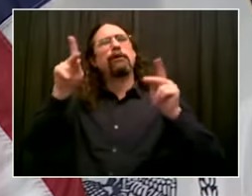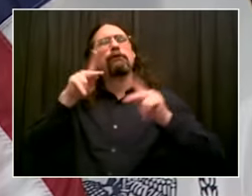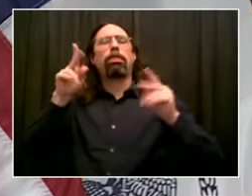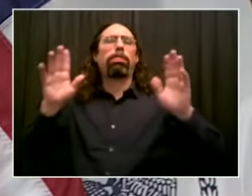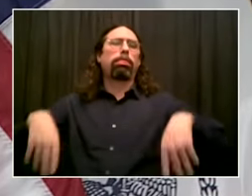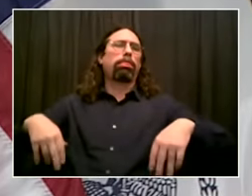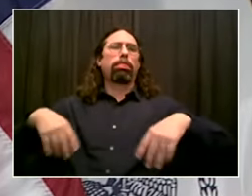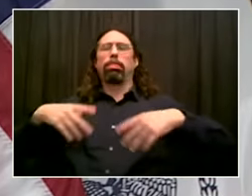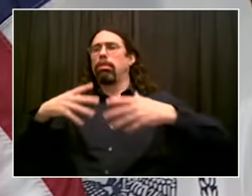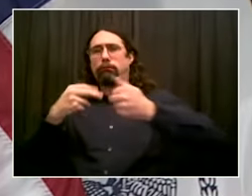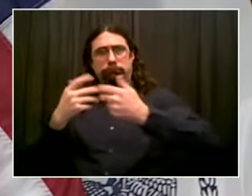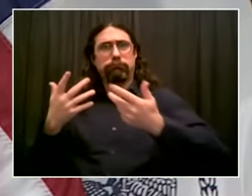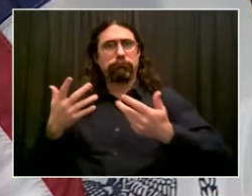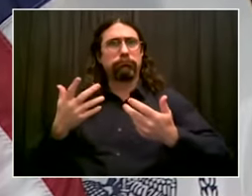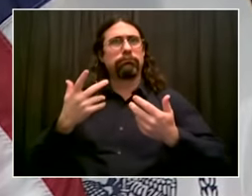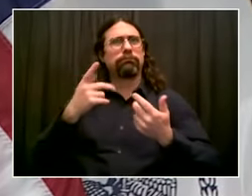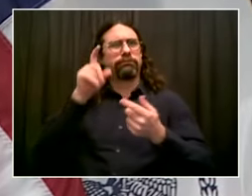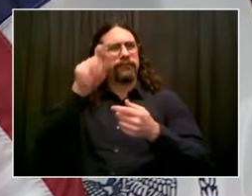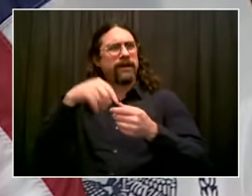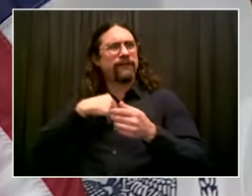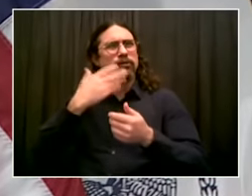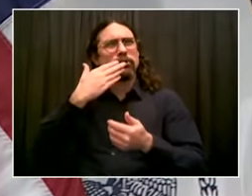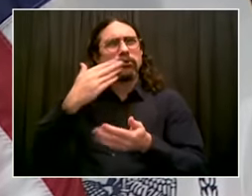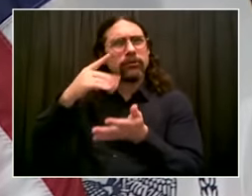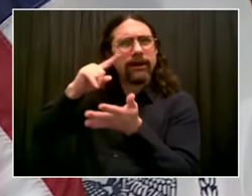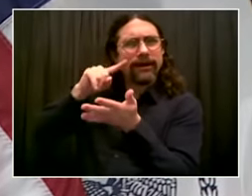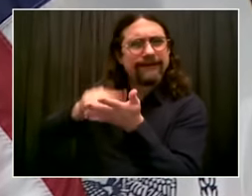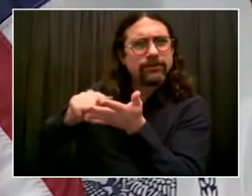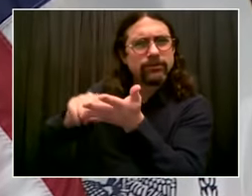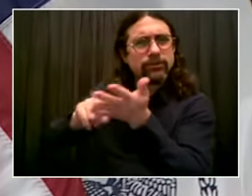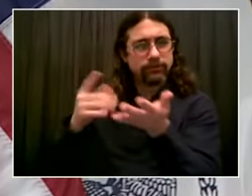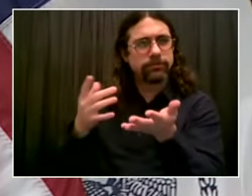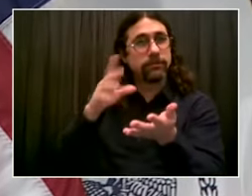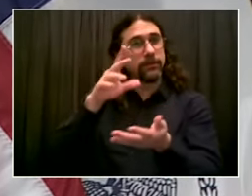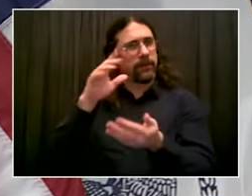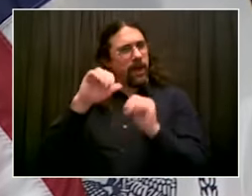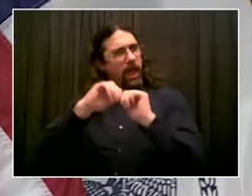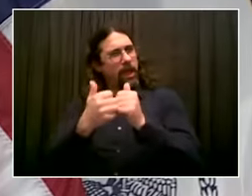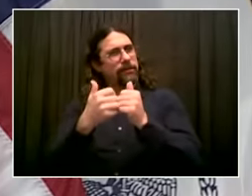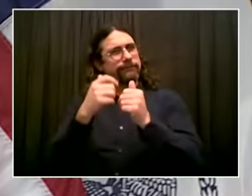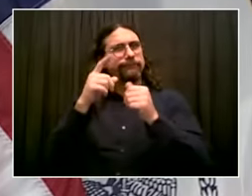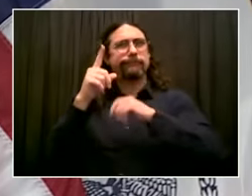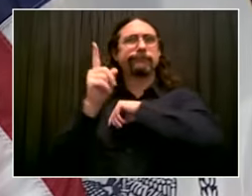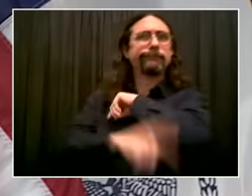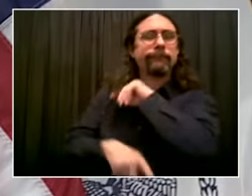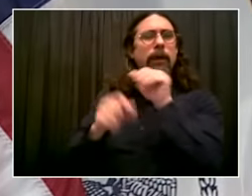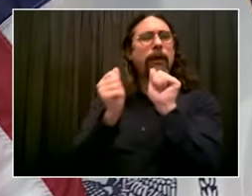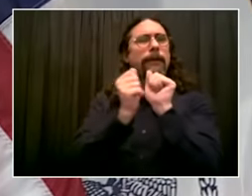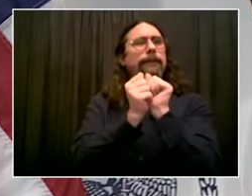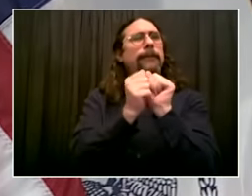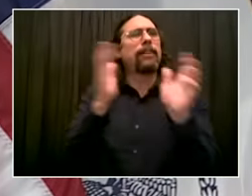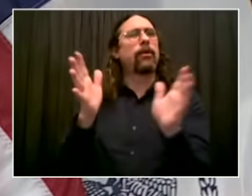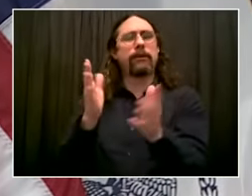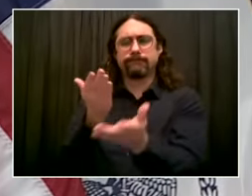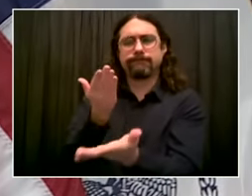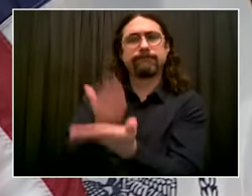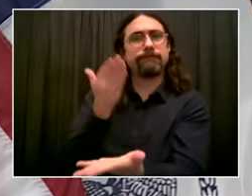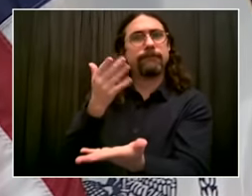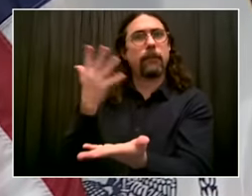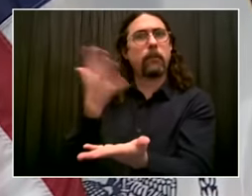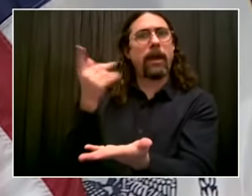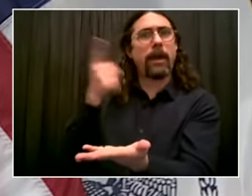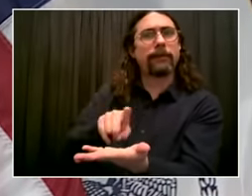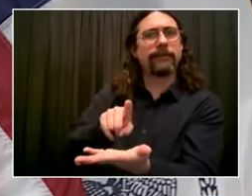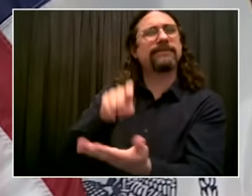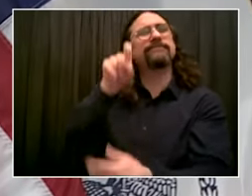in terms of street design, which is a central tenant of Vision Zero, which I brought to this city in 2014.